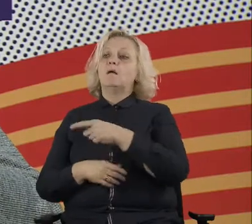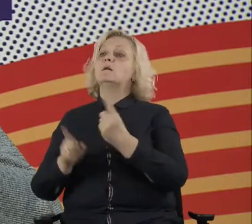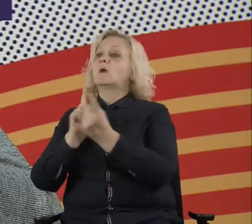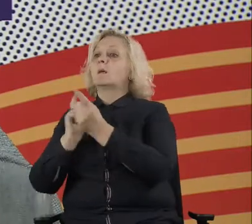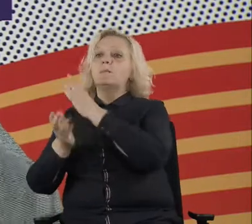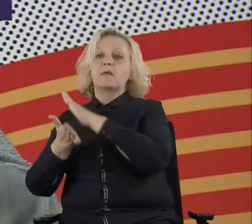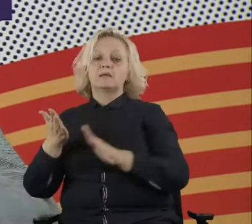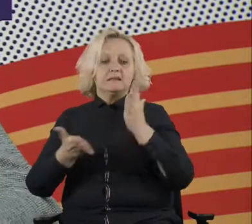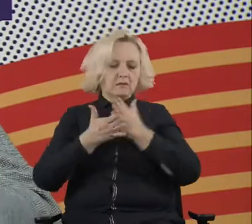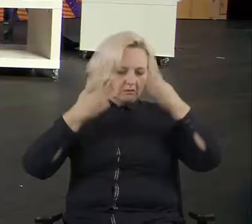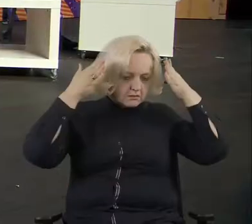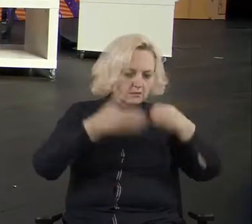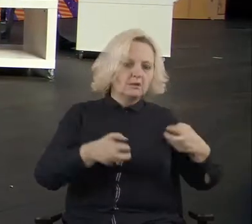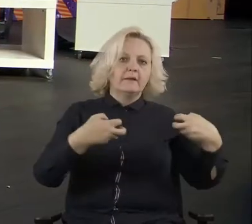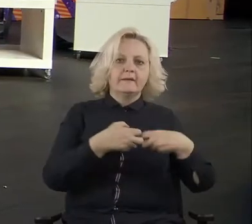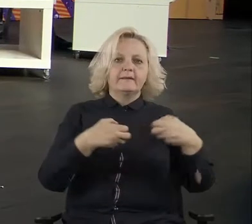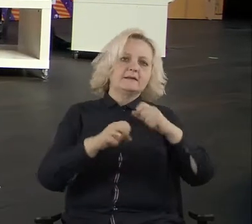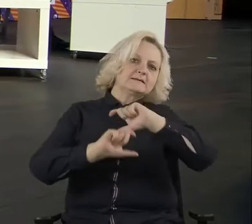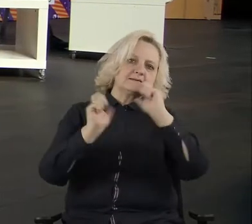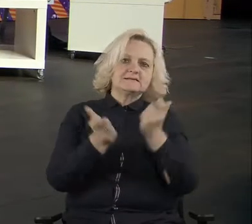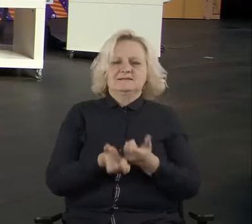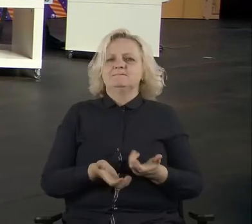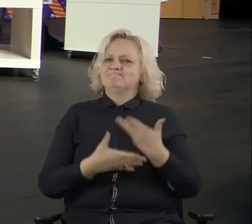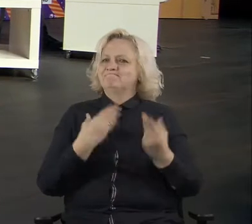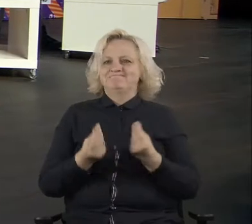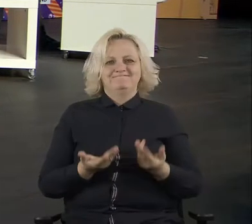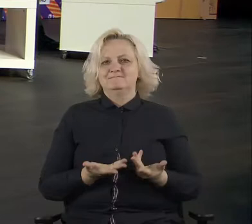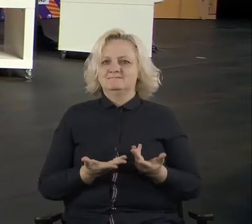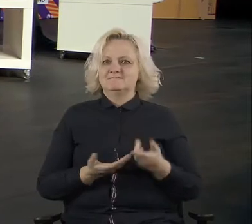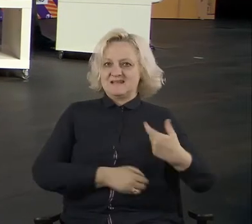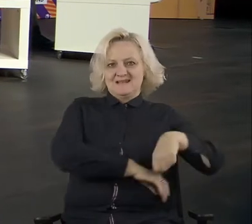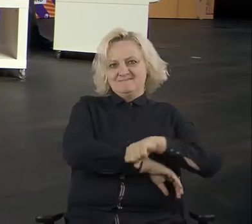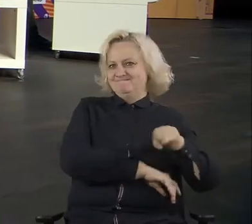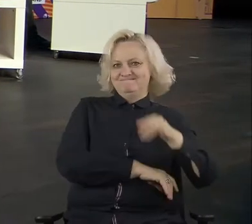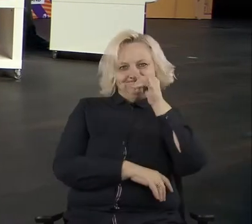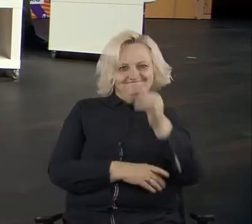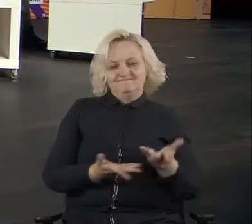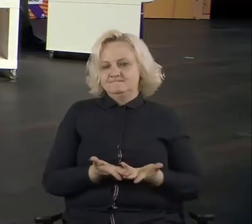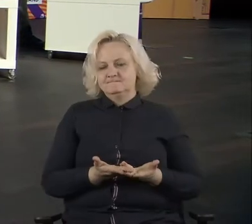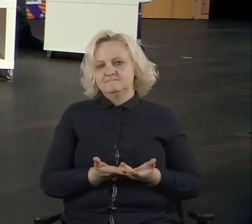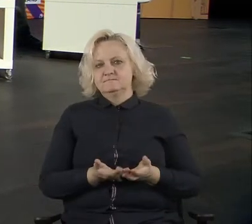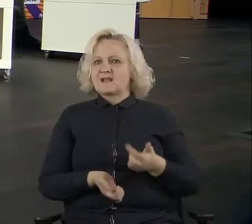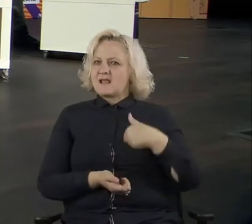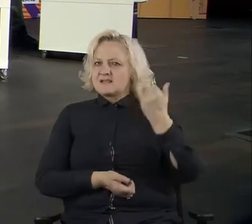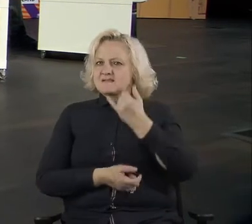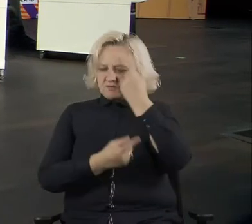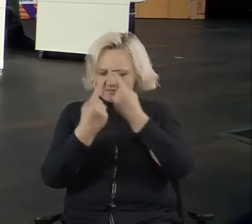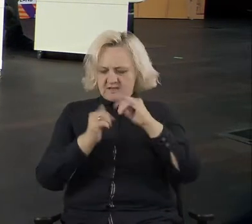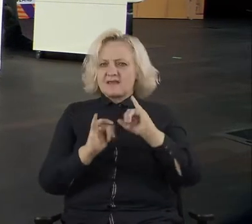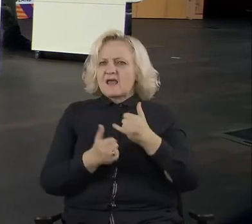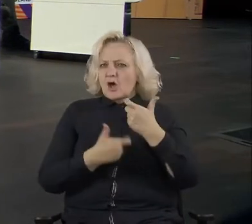with, uh, access to the internet, but mostly with advanced skills of how to take advantage of the technology. Uh,